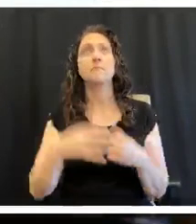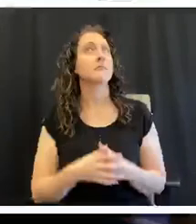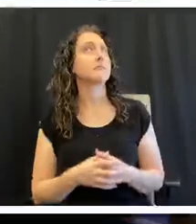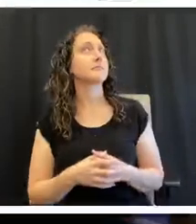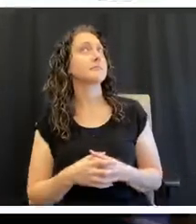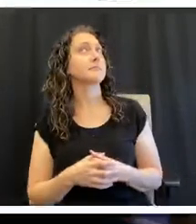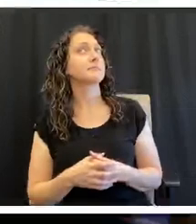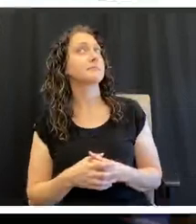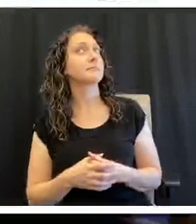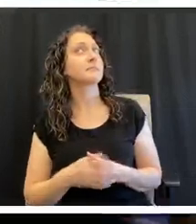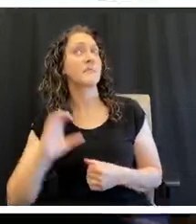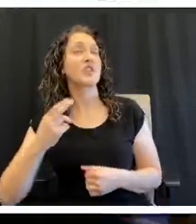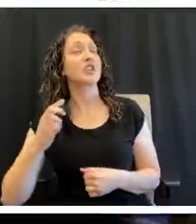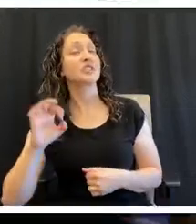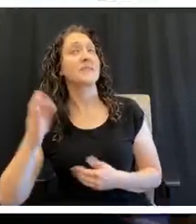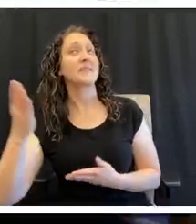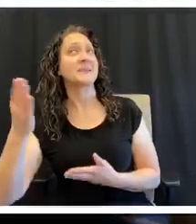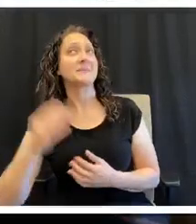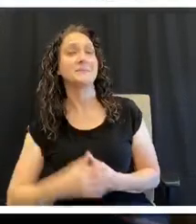Um,